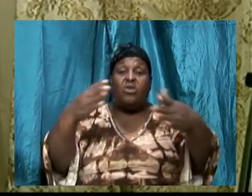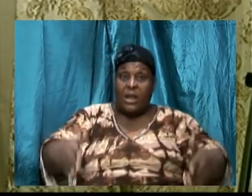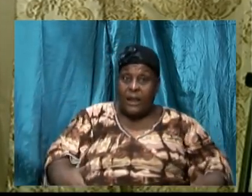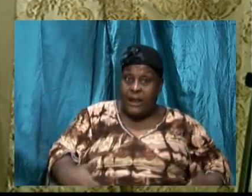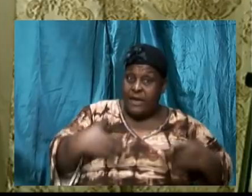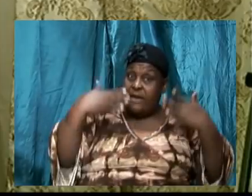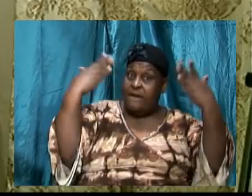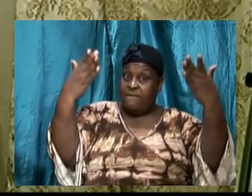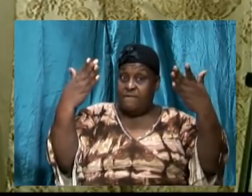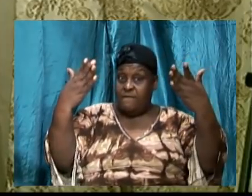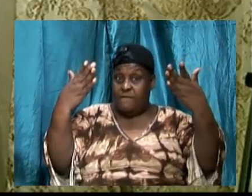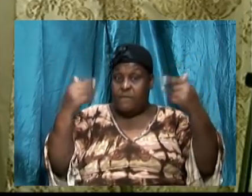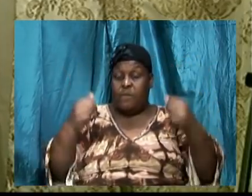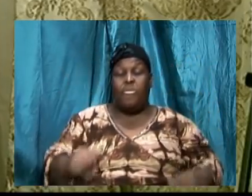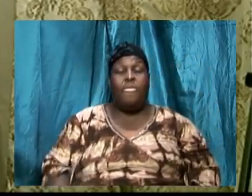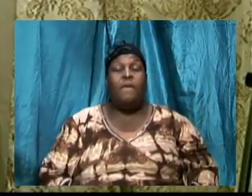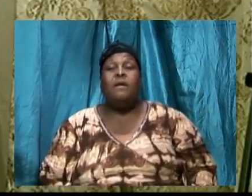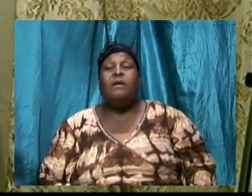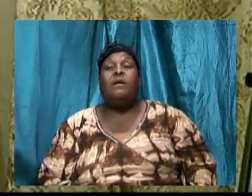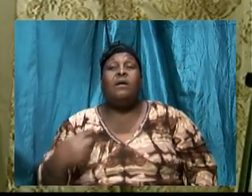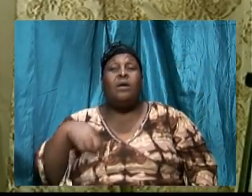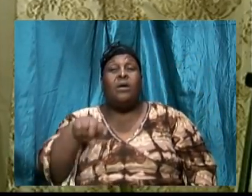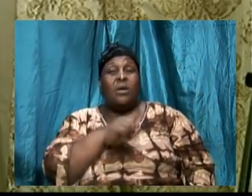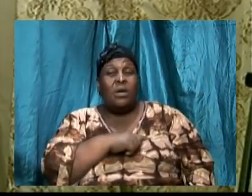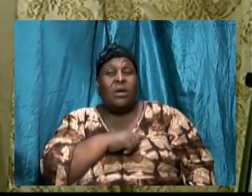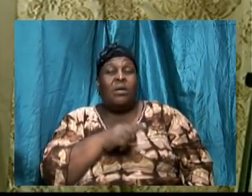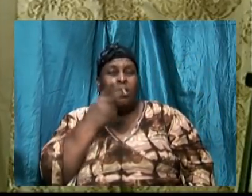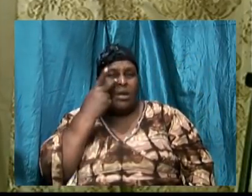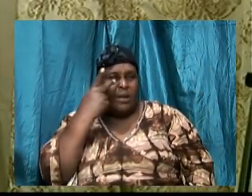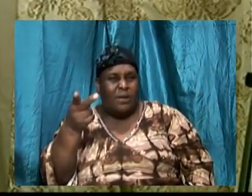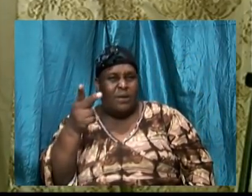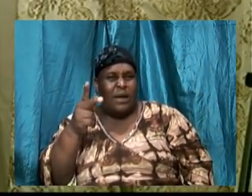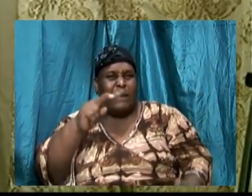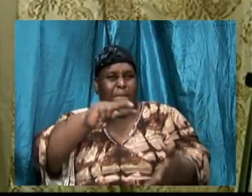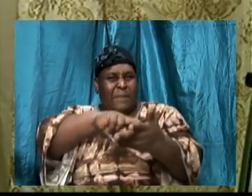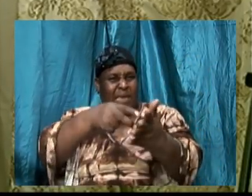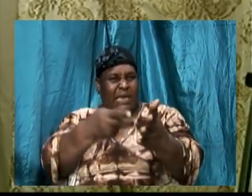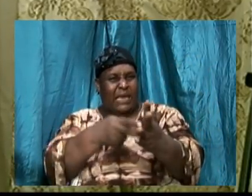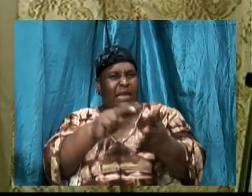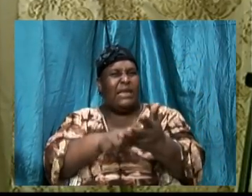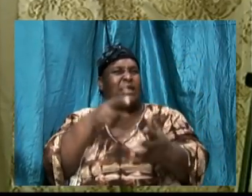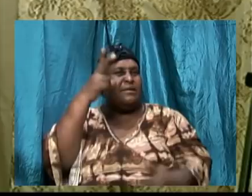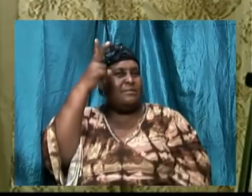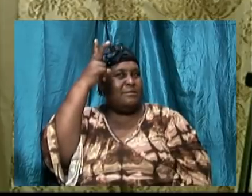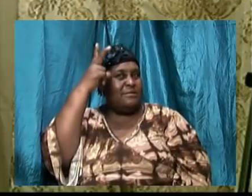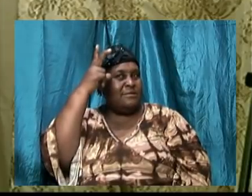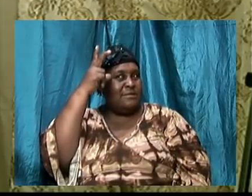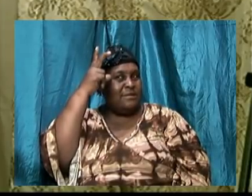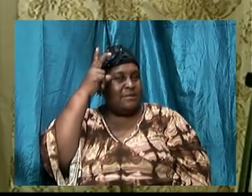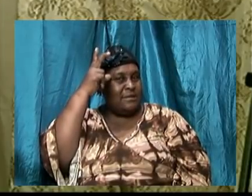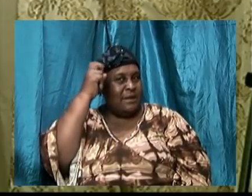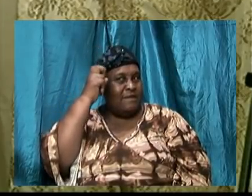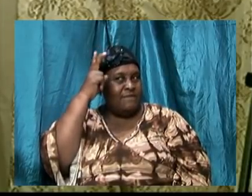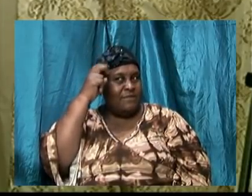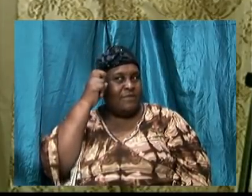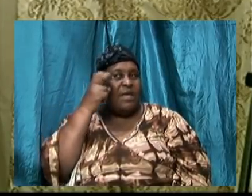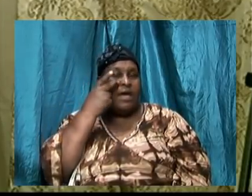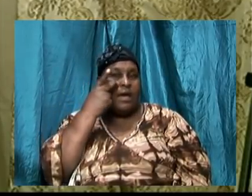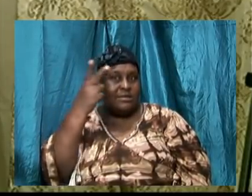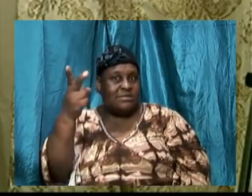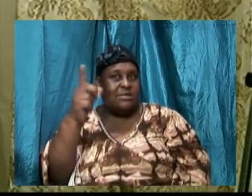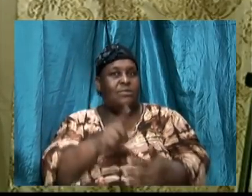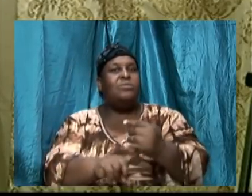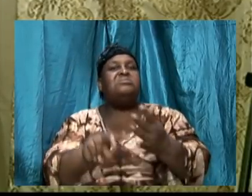term devil. And break down that term and see what it means. And we will realize